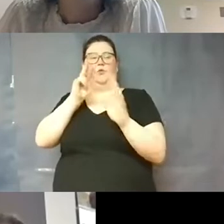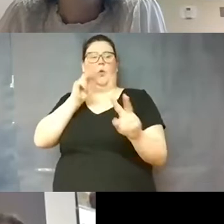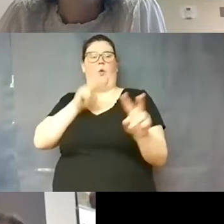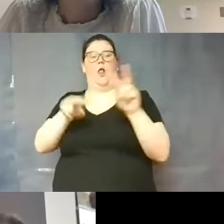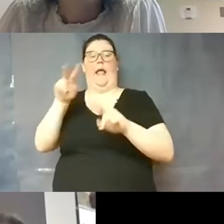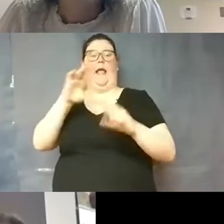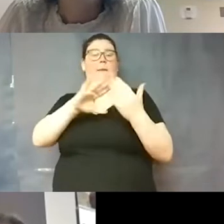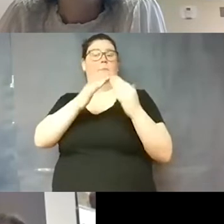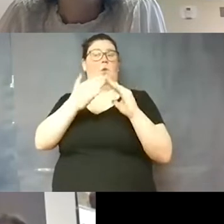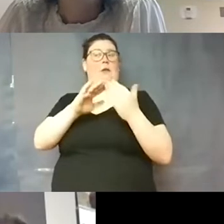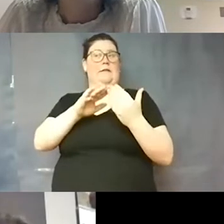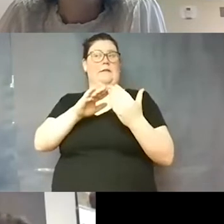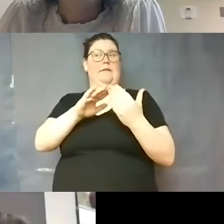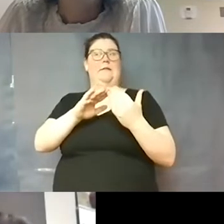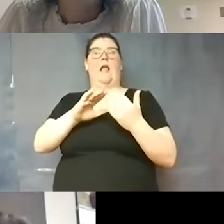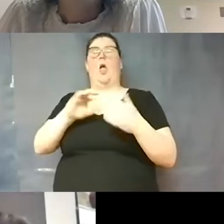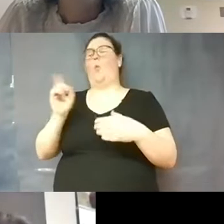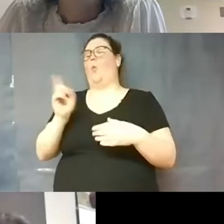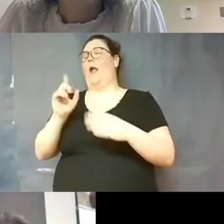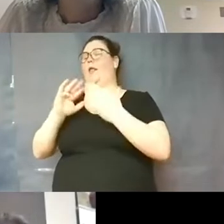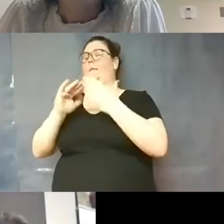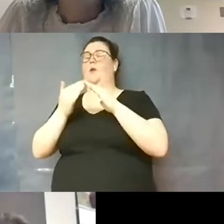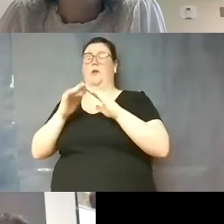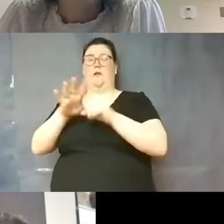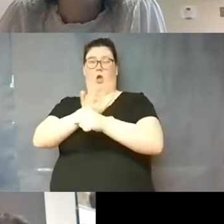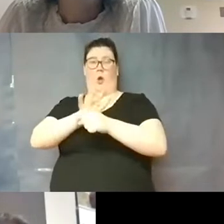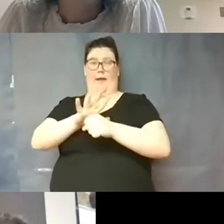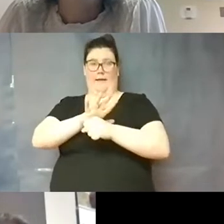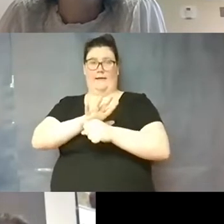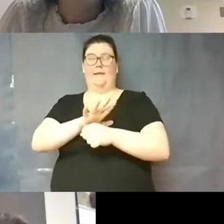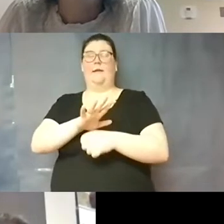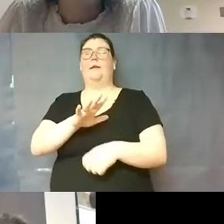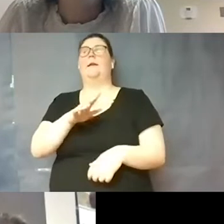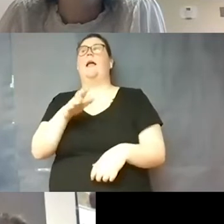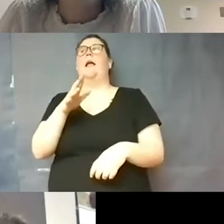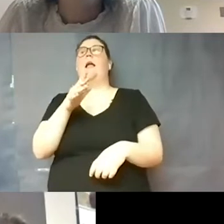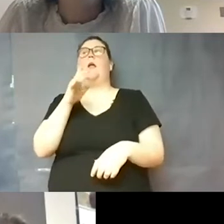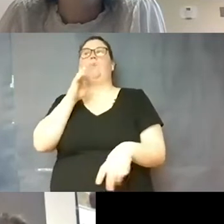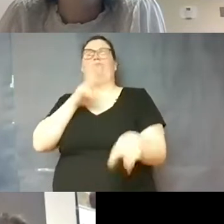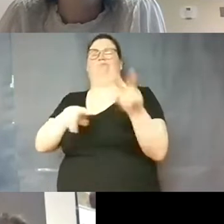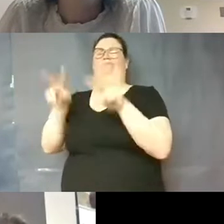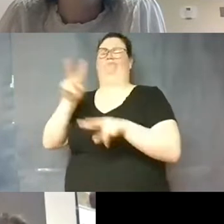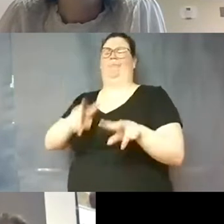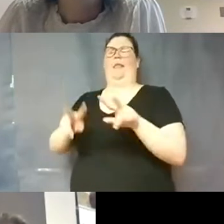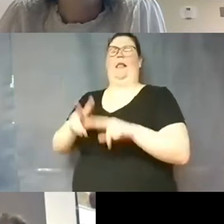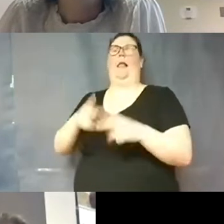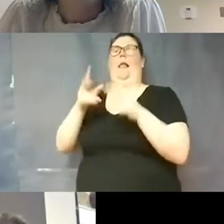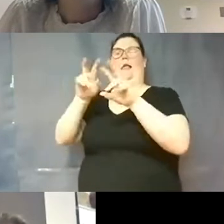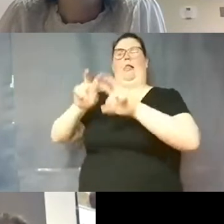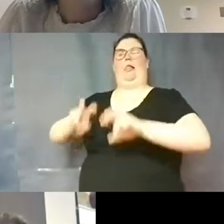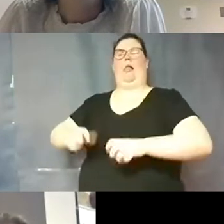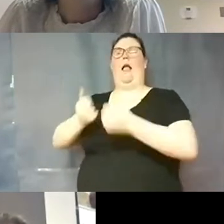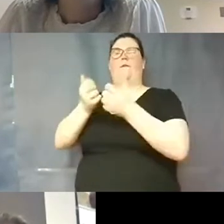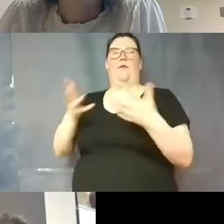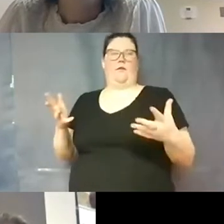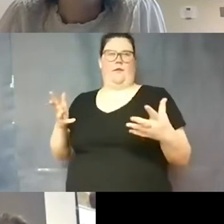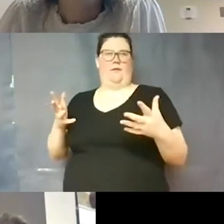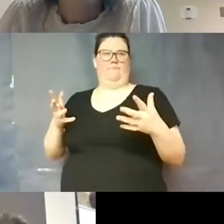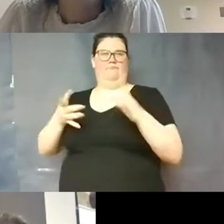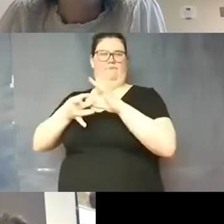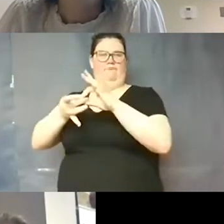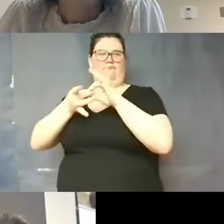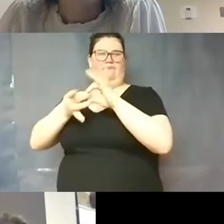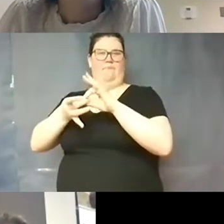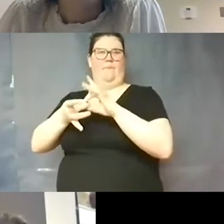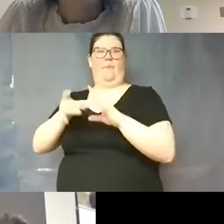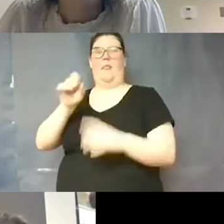um where the communities are located and we look at everything in regards to that um socioeconomic